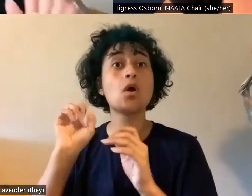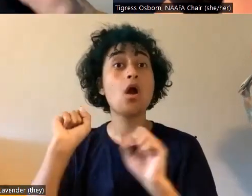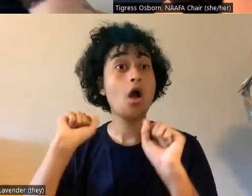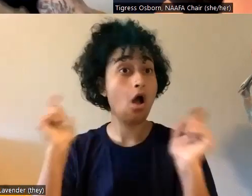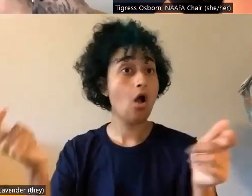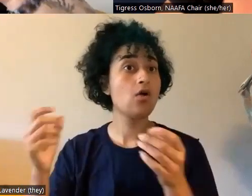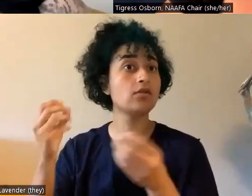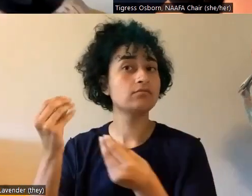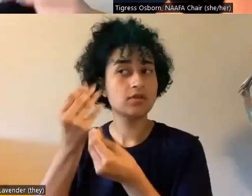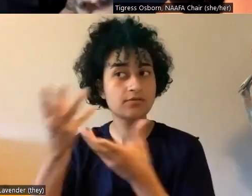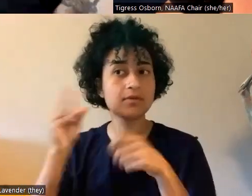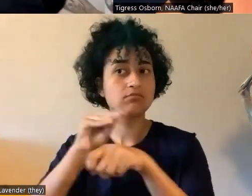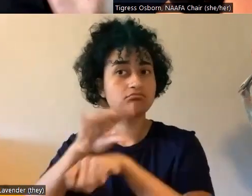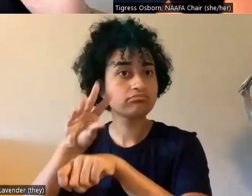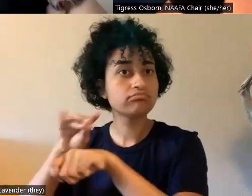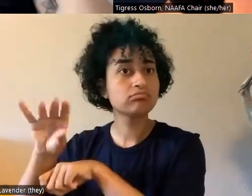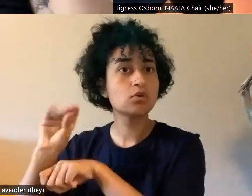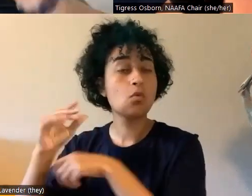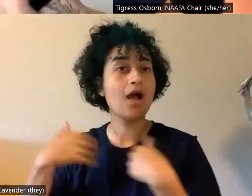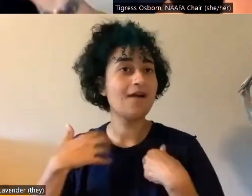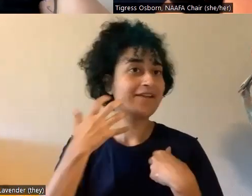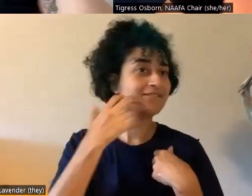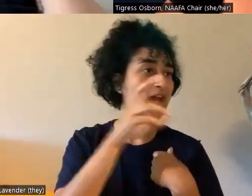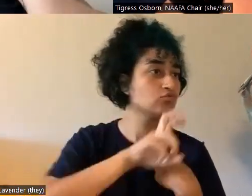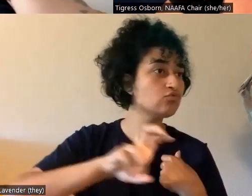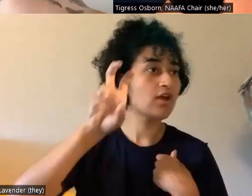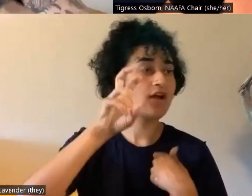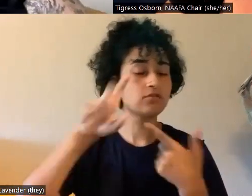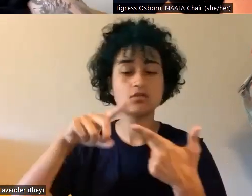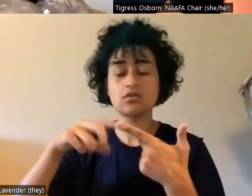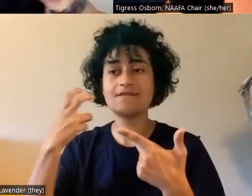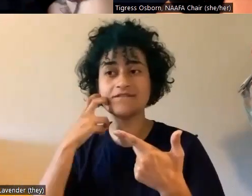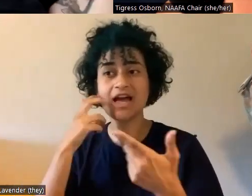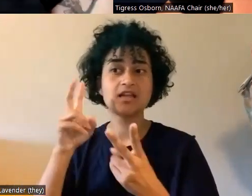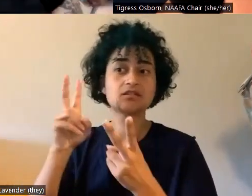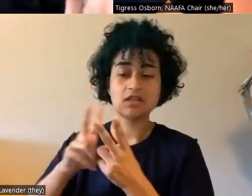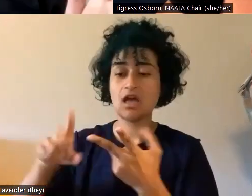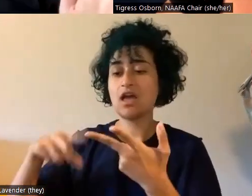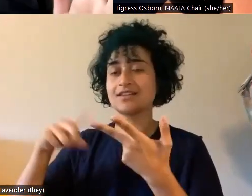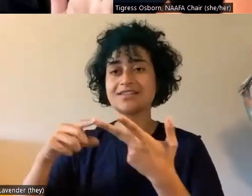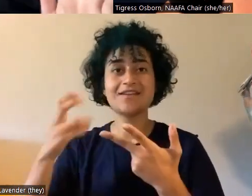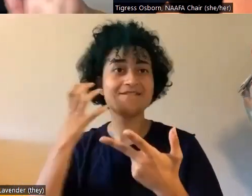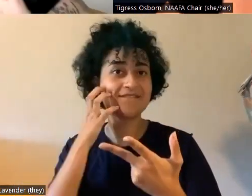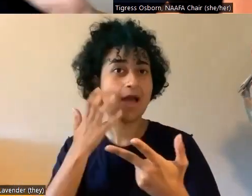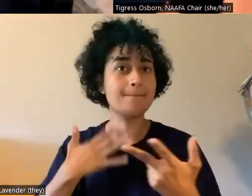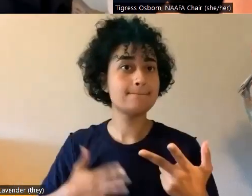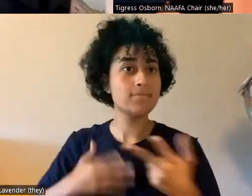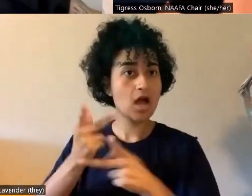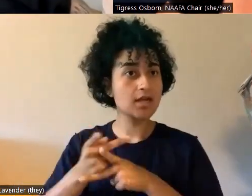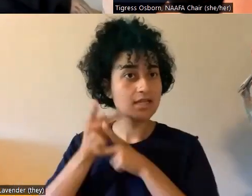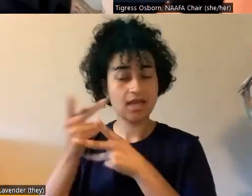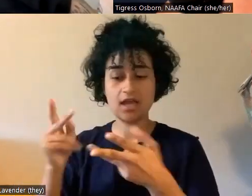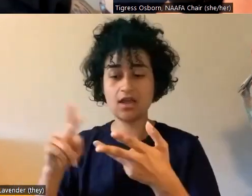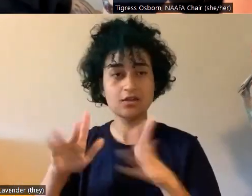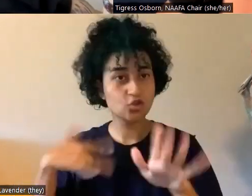tracked by the different categories of like fat travel, fat sex, fat body care, joyful movement, everything